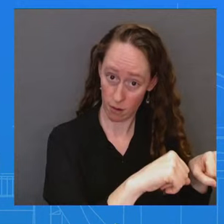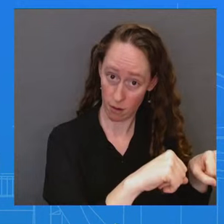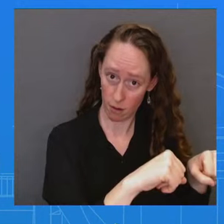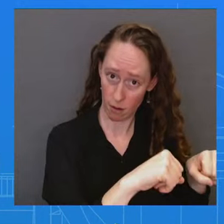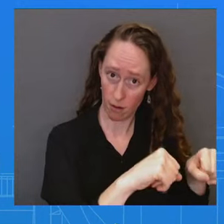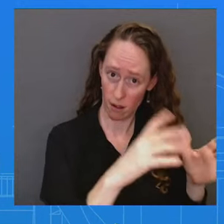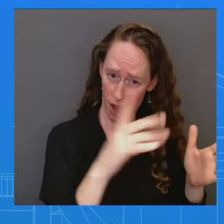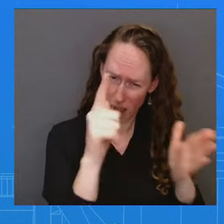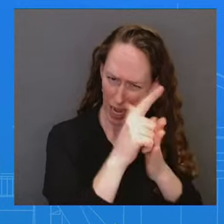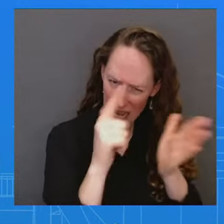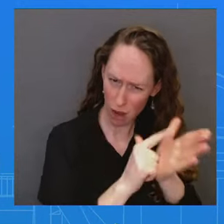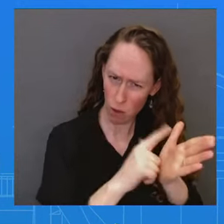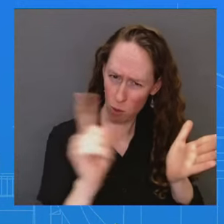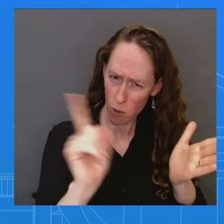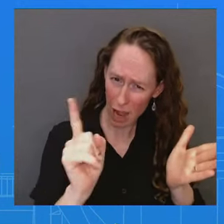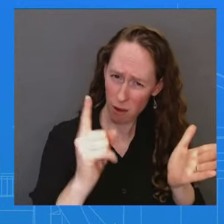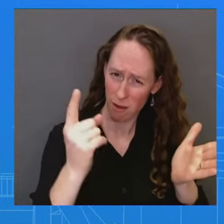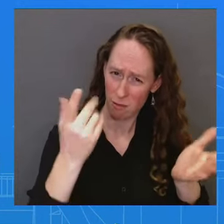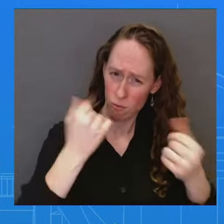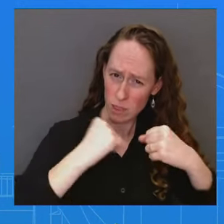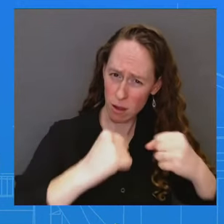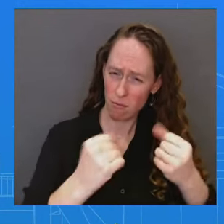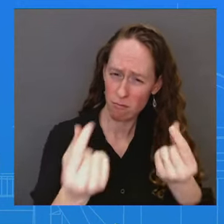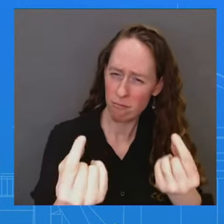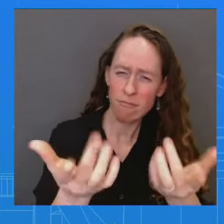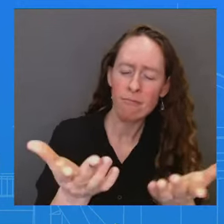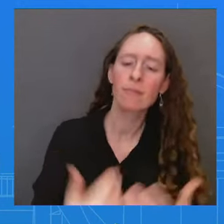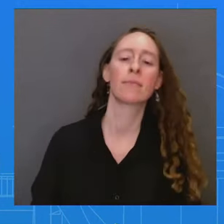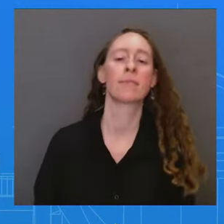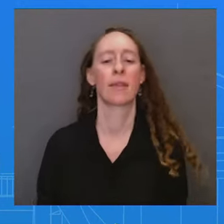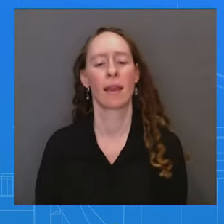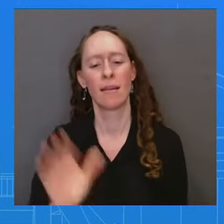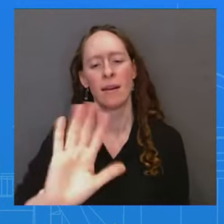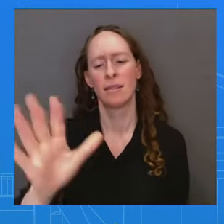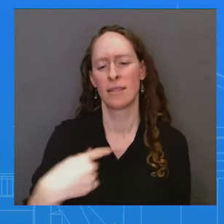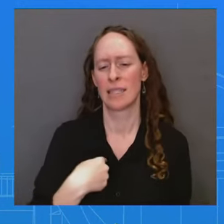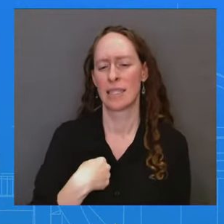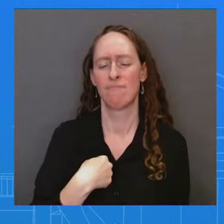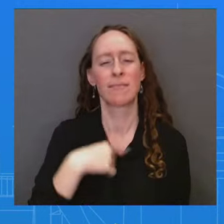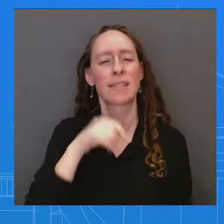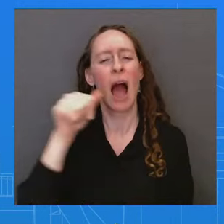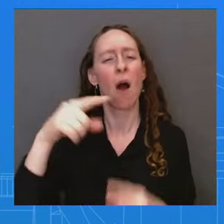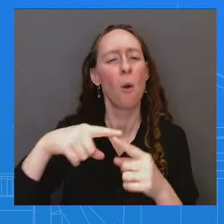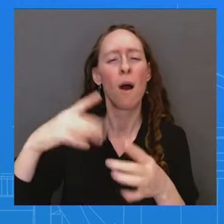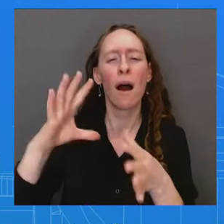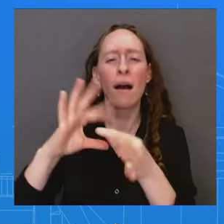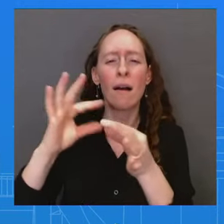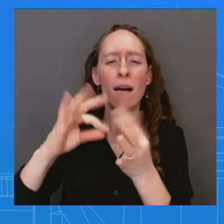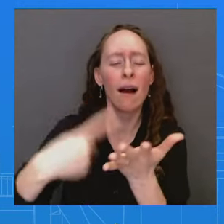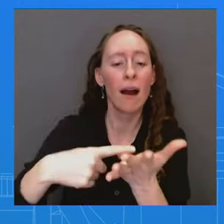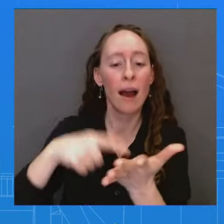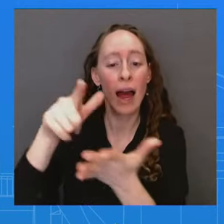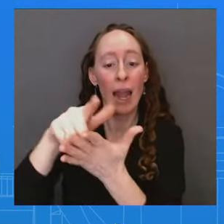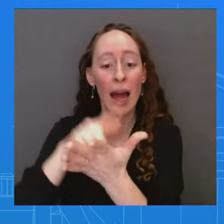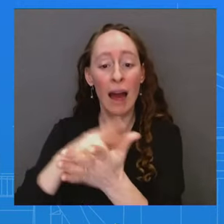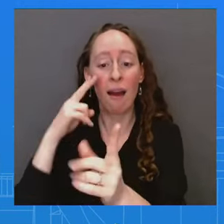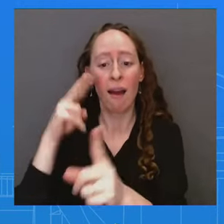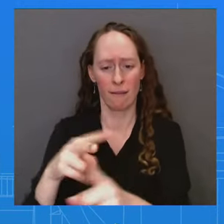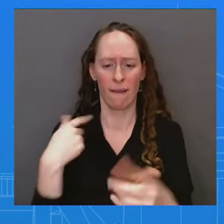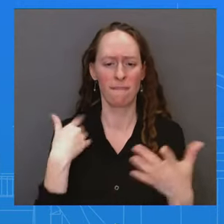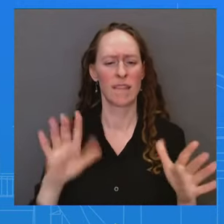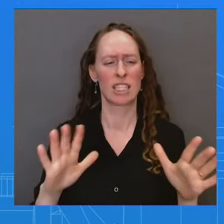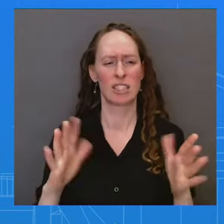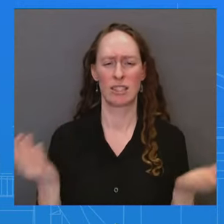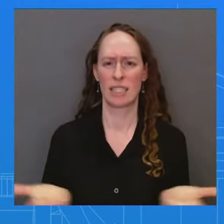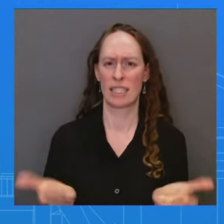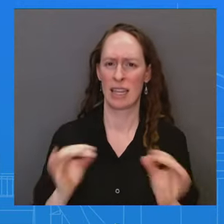opinion from this podium, Nadia. We have said repeatedly that we believe these allegations —